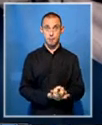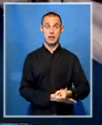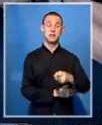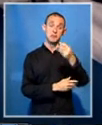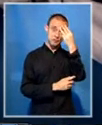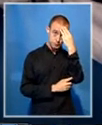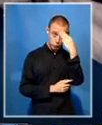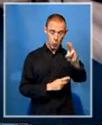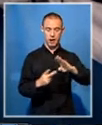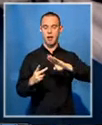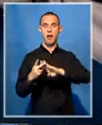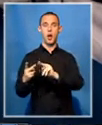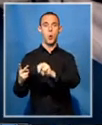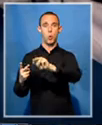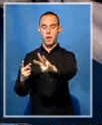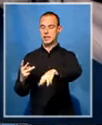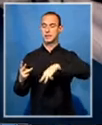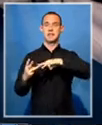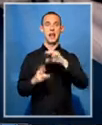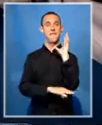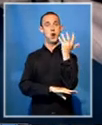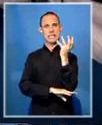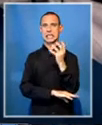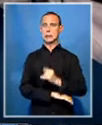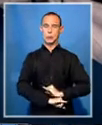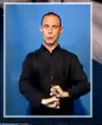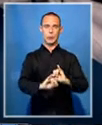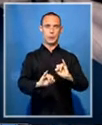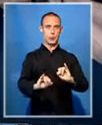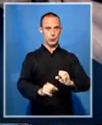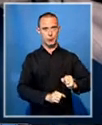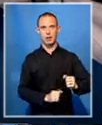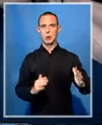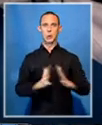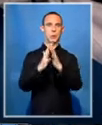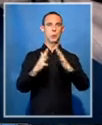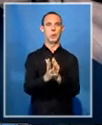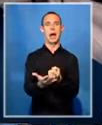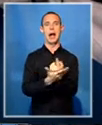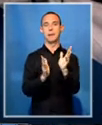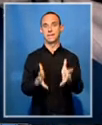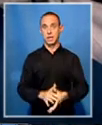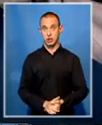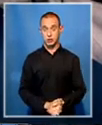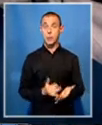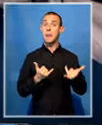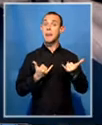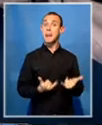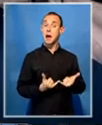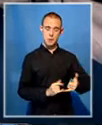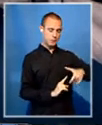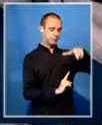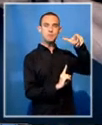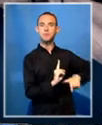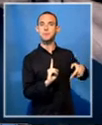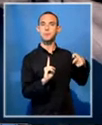and the Free State. In the Northwest, Higher Education Minister Mduduze Manana says that students must guard